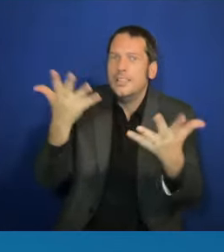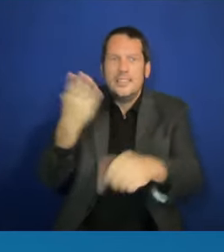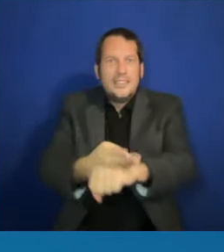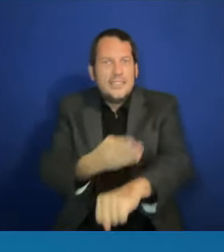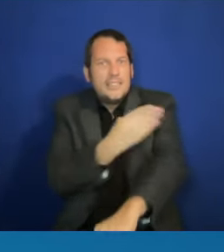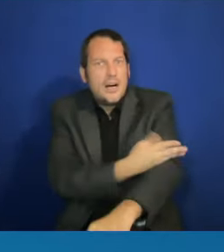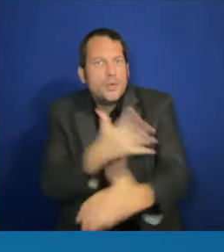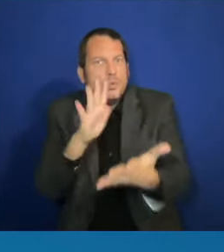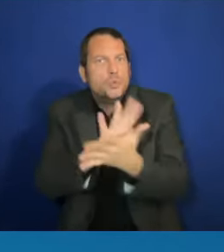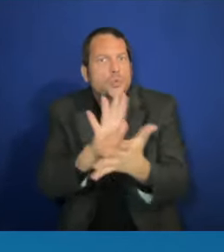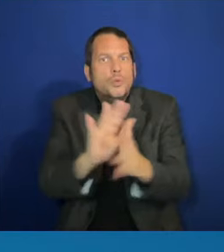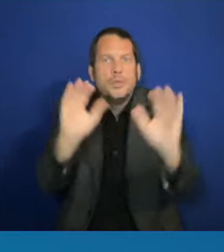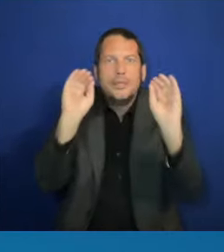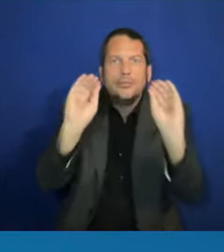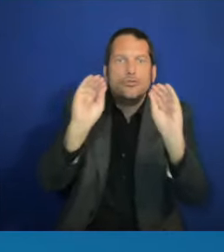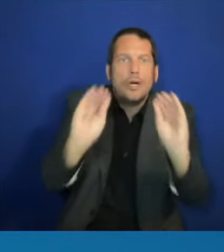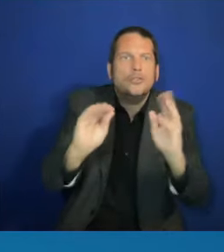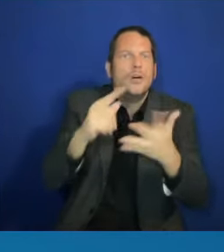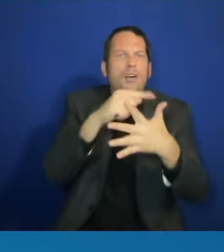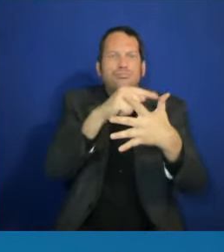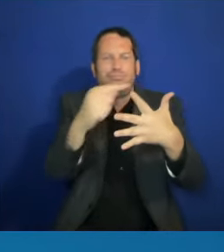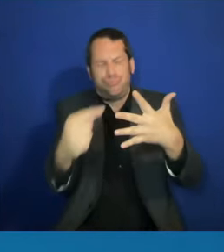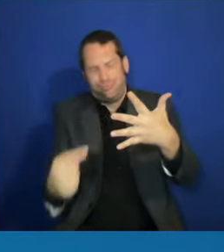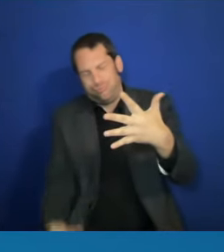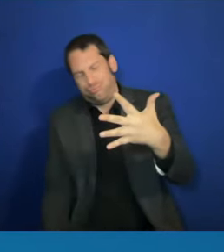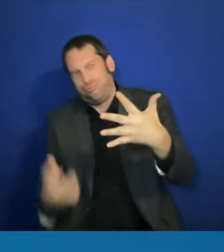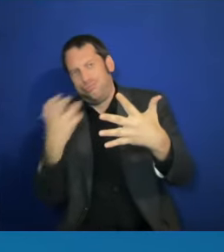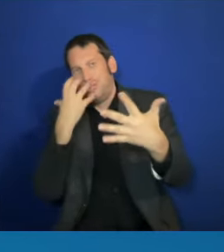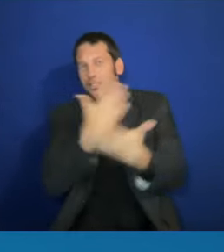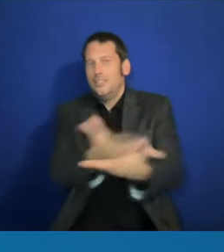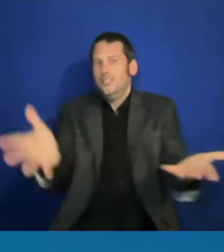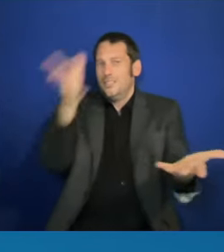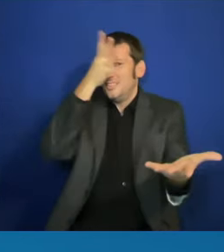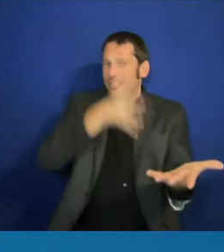present to you, mambo-mout for himself, John Leguizamo.